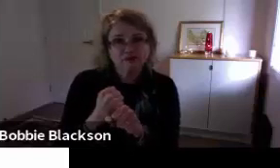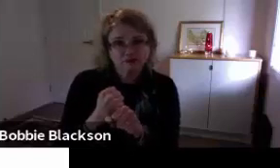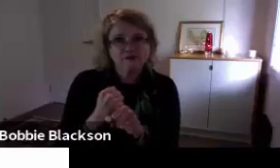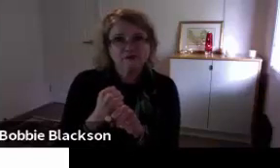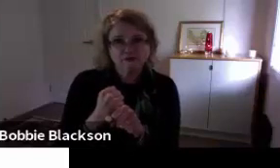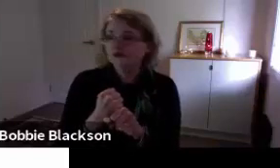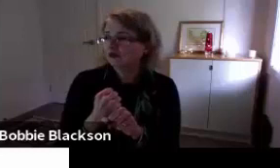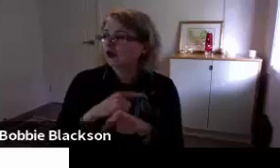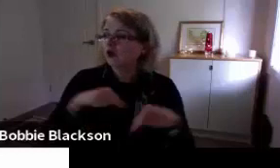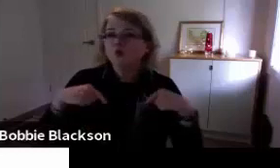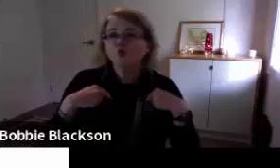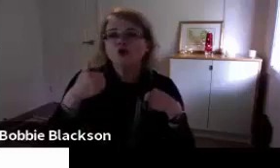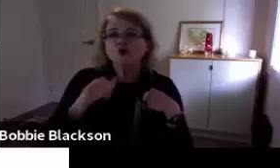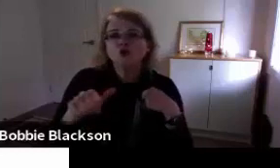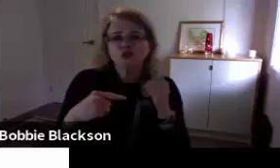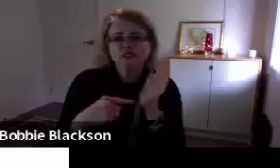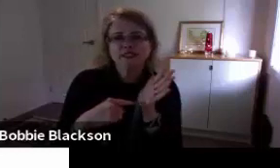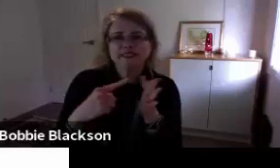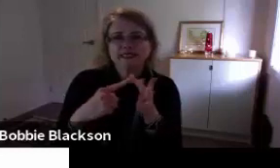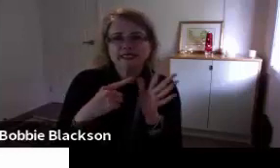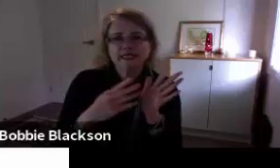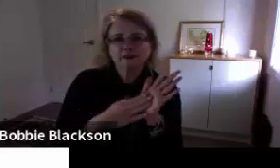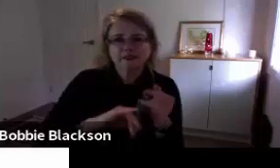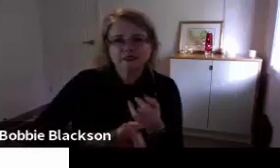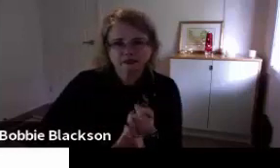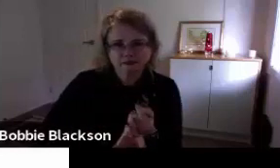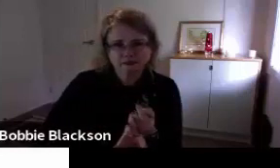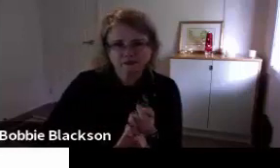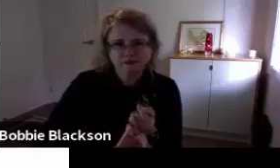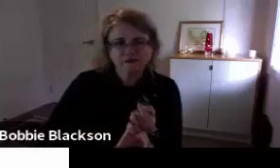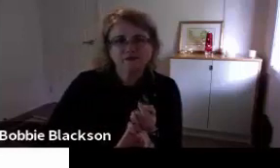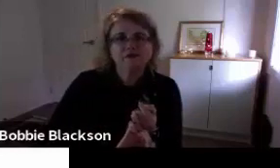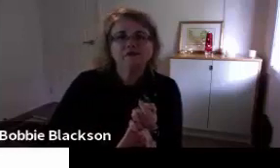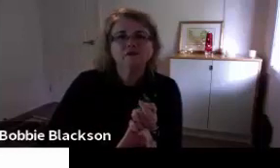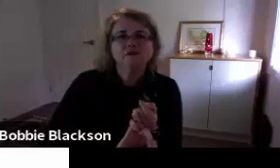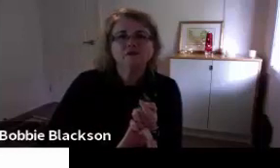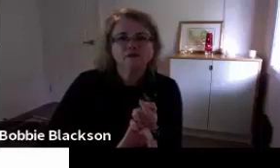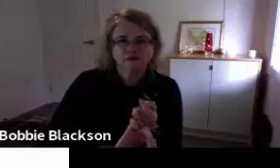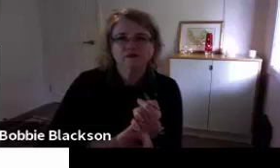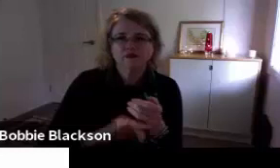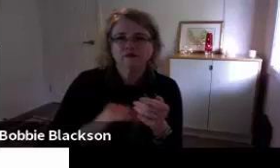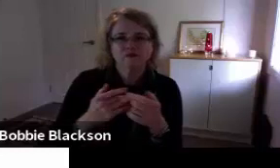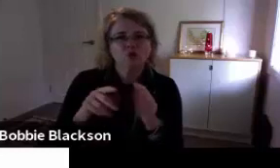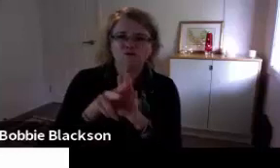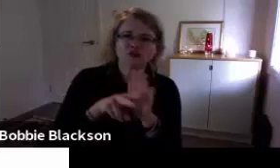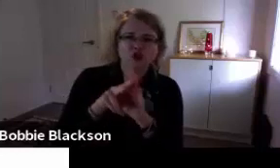At Griffith University, we use Teams platform